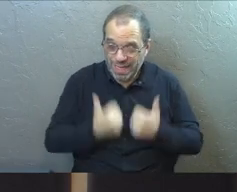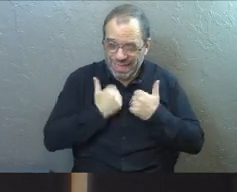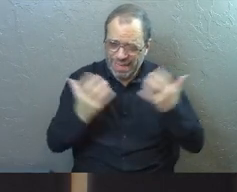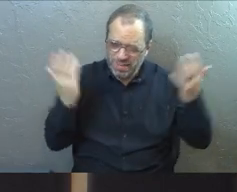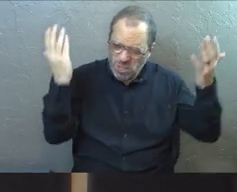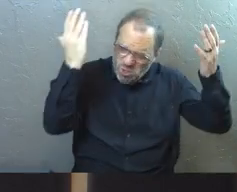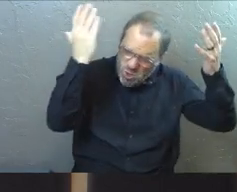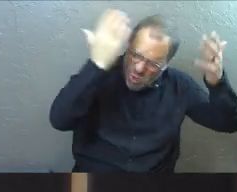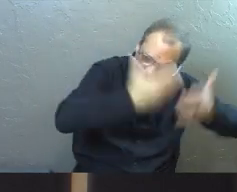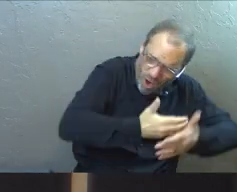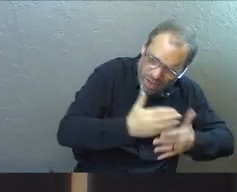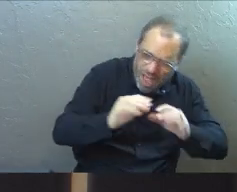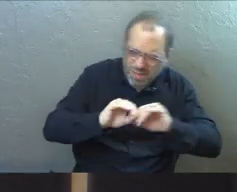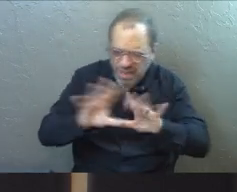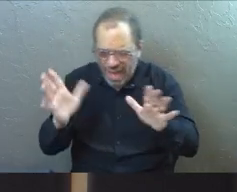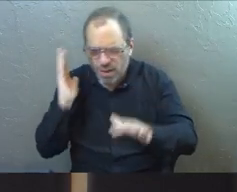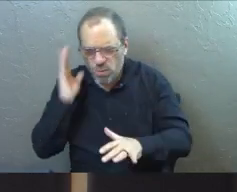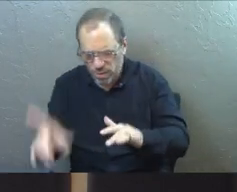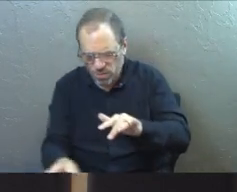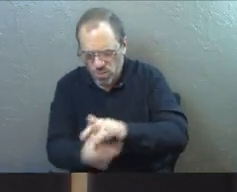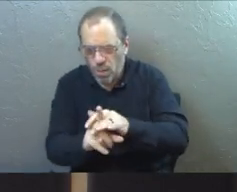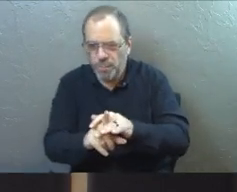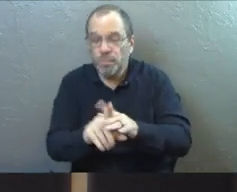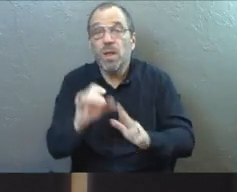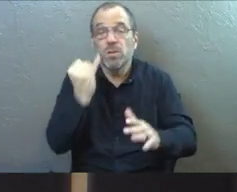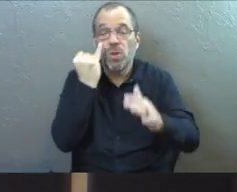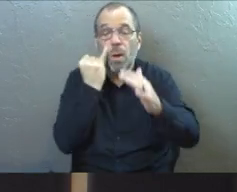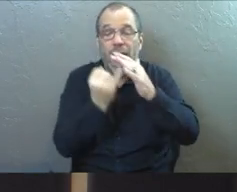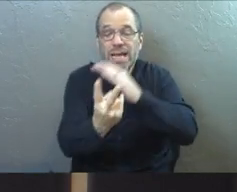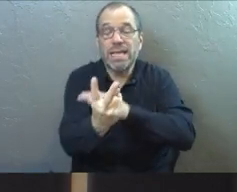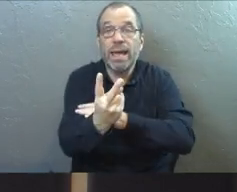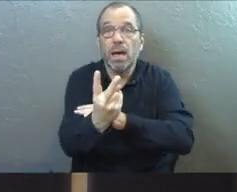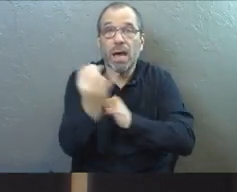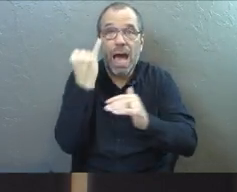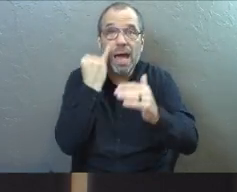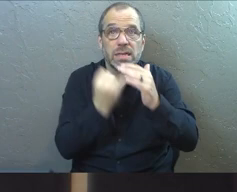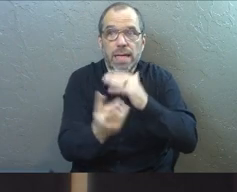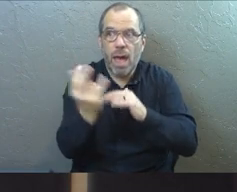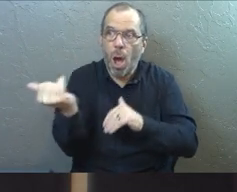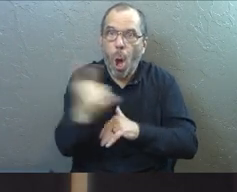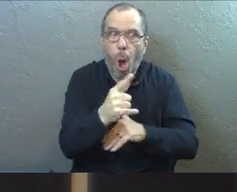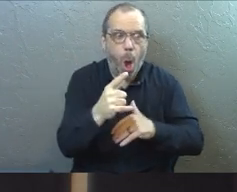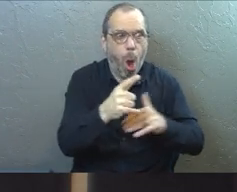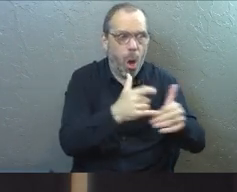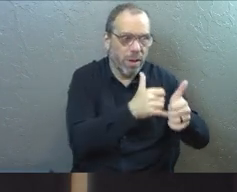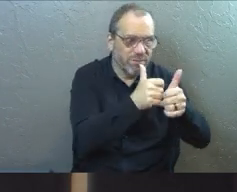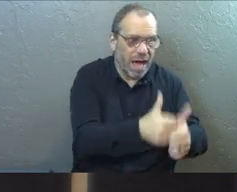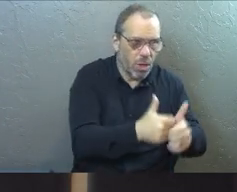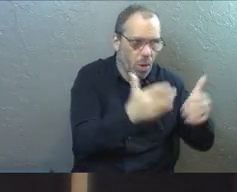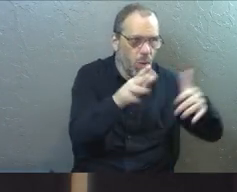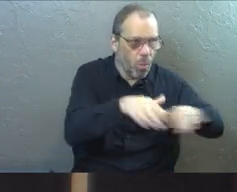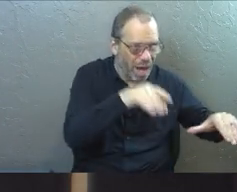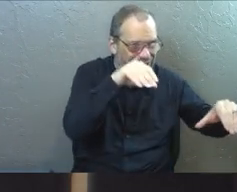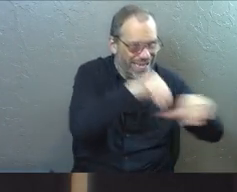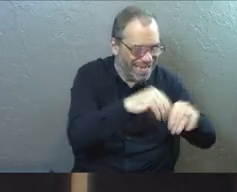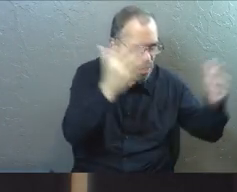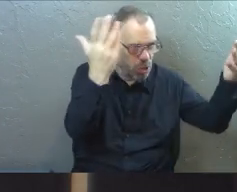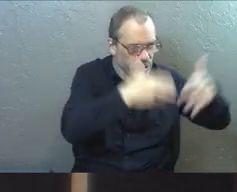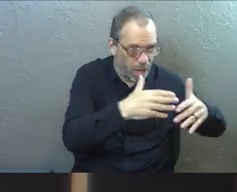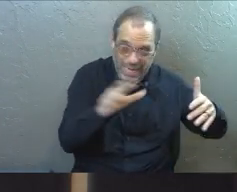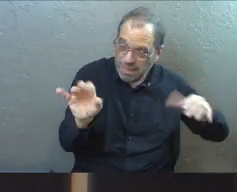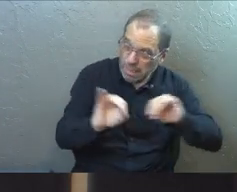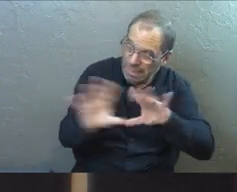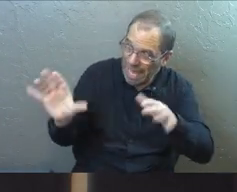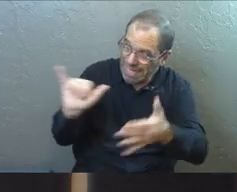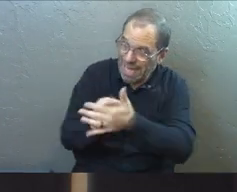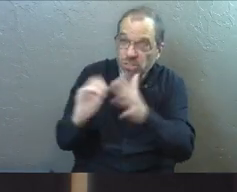land of deep darkness, the light will shine. So Isaiah is picking up on here. Everybody is walking in darkness and there's going to be a light that